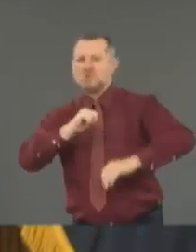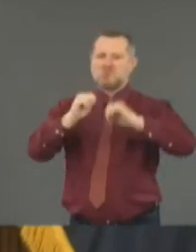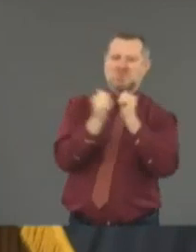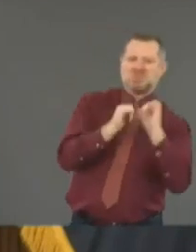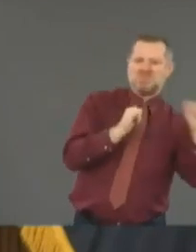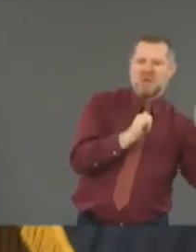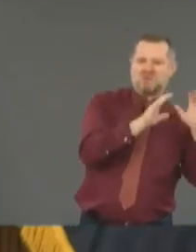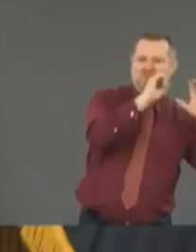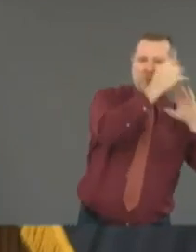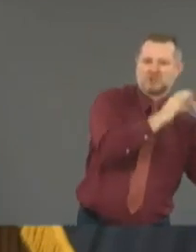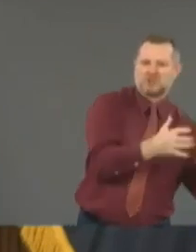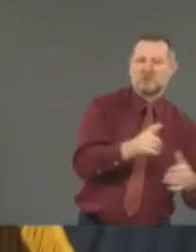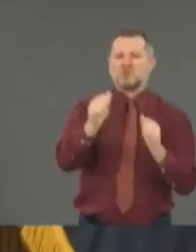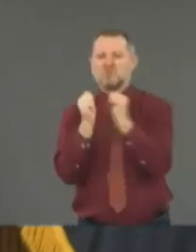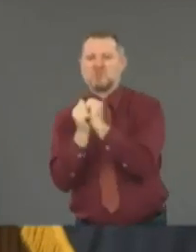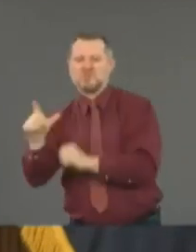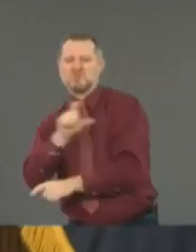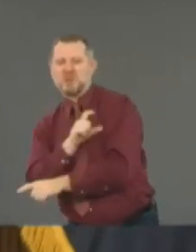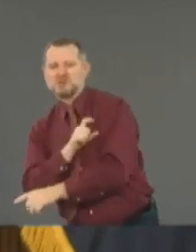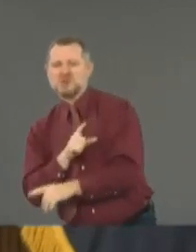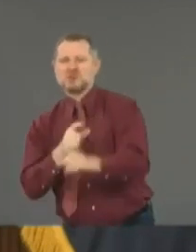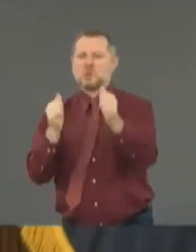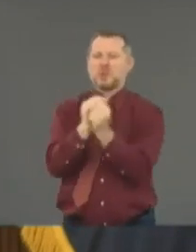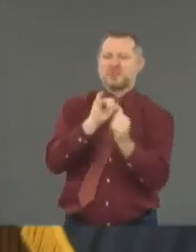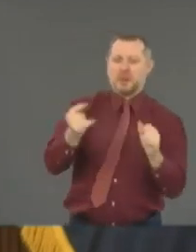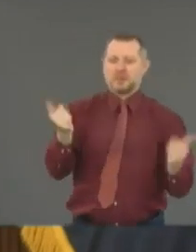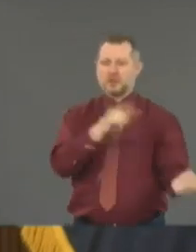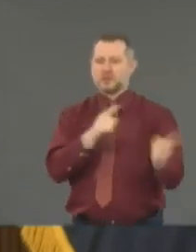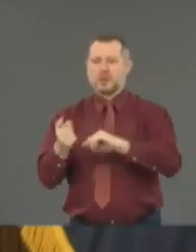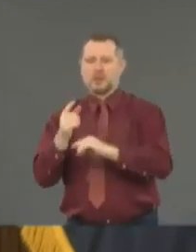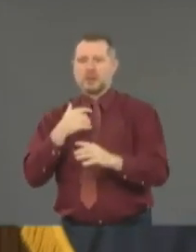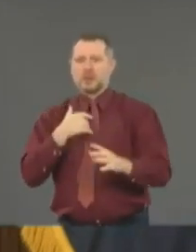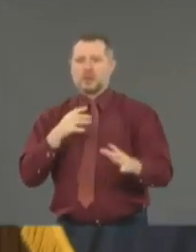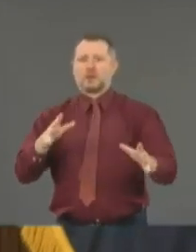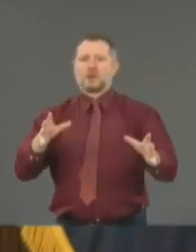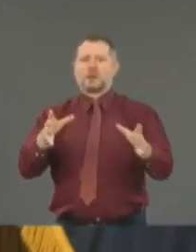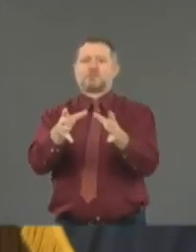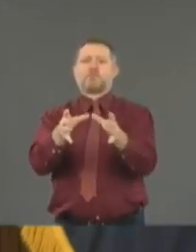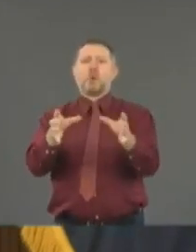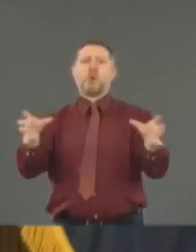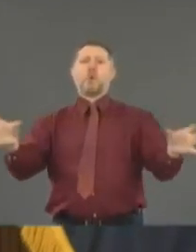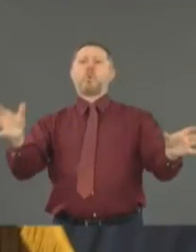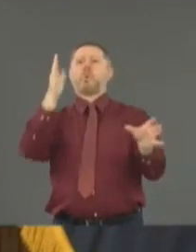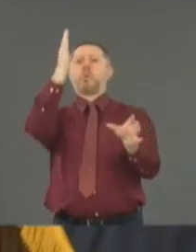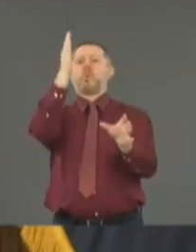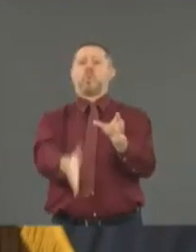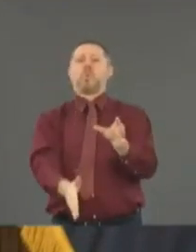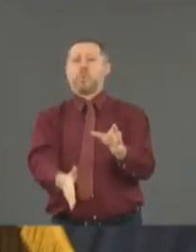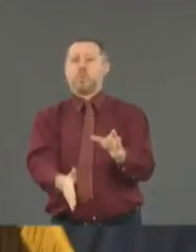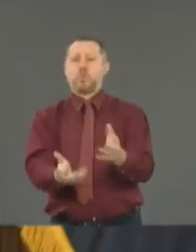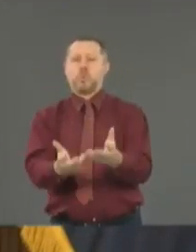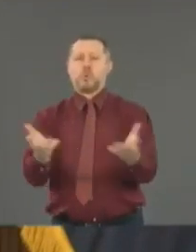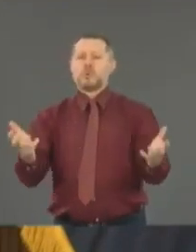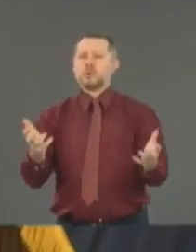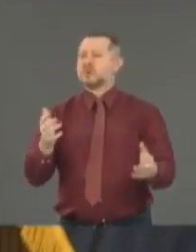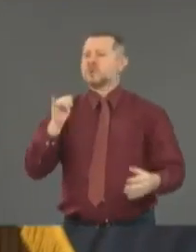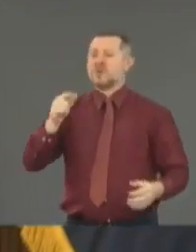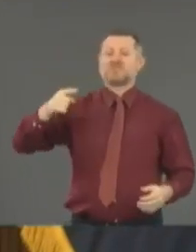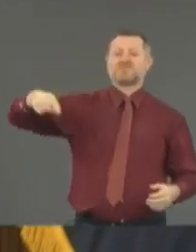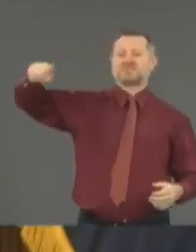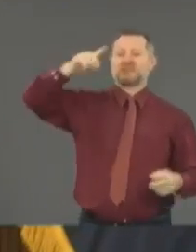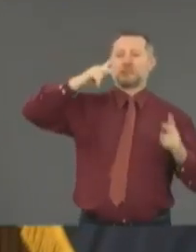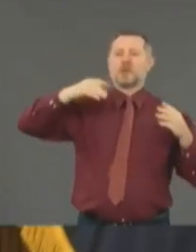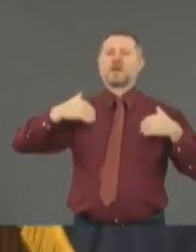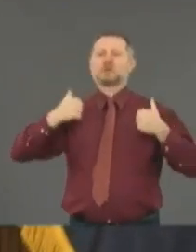police. And it's this divided. Everything is divided. And there are forces that try to divide. Divide